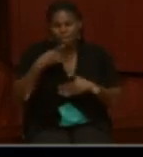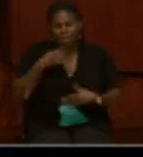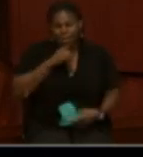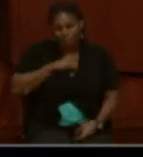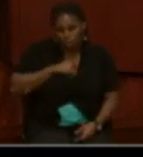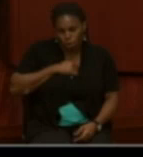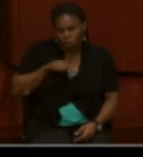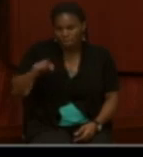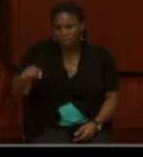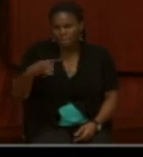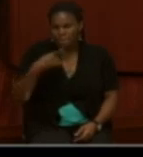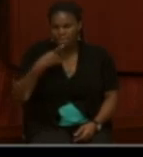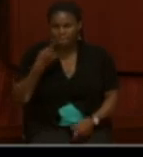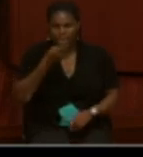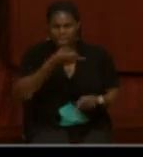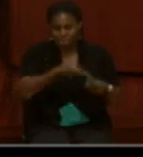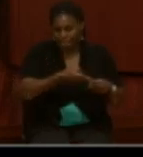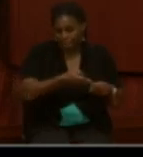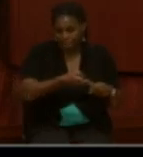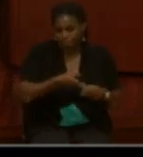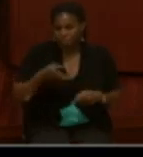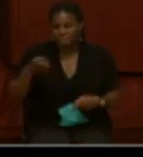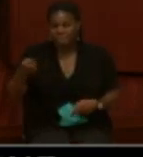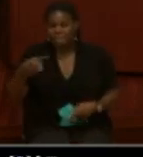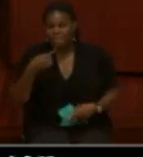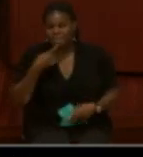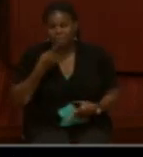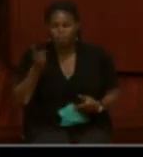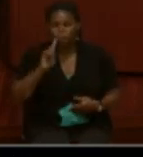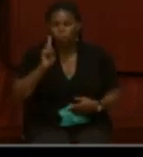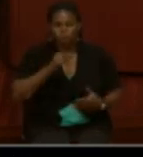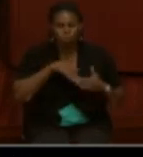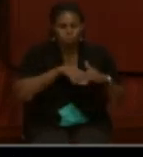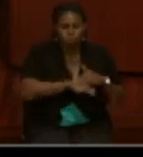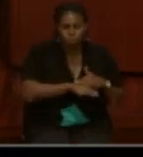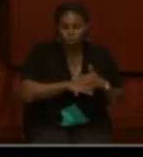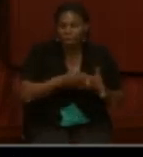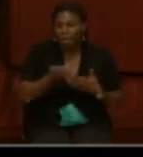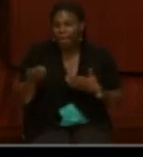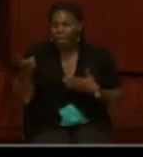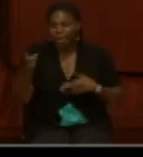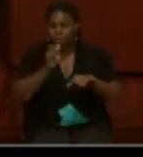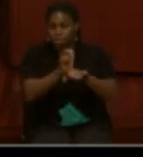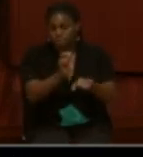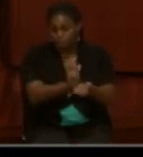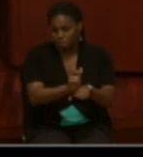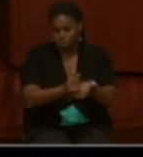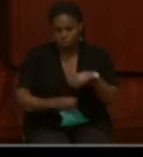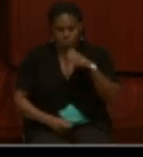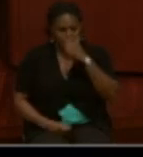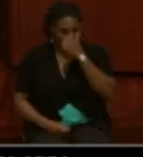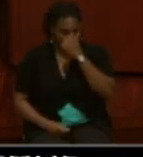is. He's the one providing his name. He's the one providing where he was born and what his occupation is.